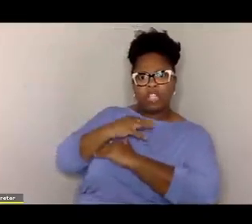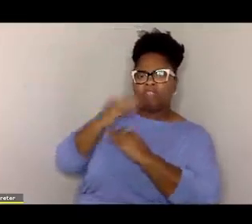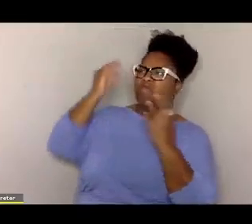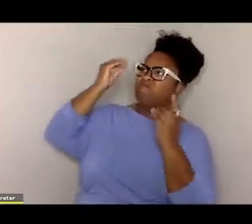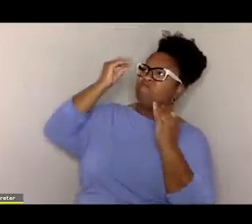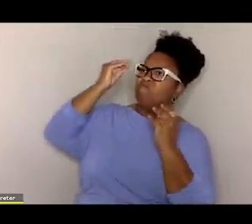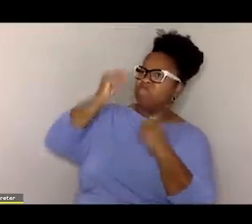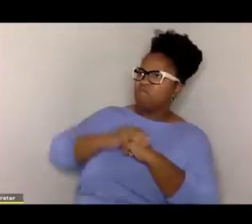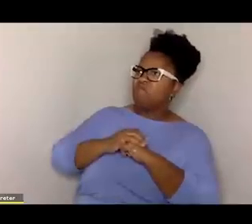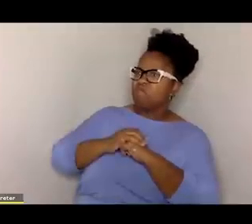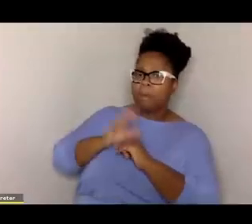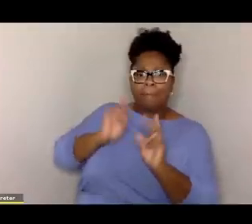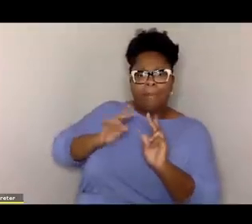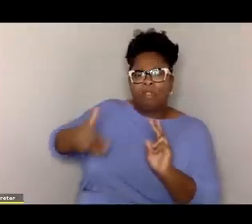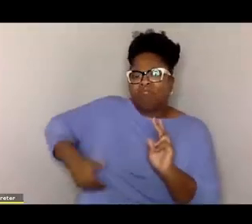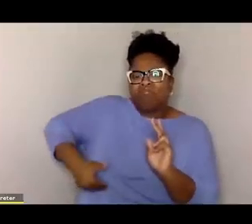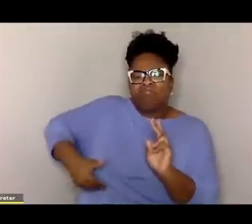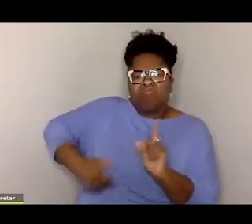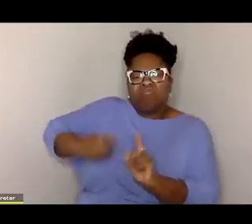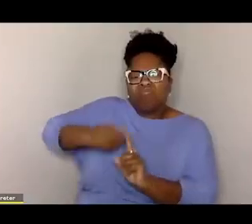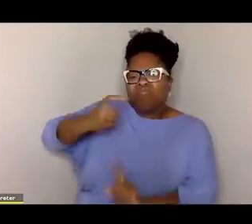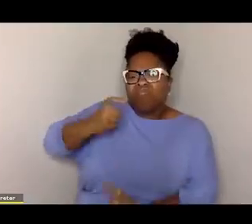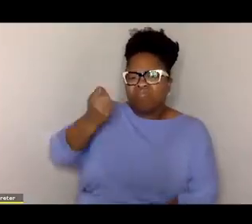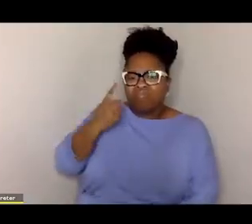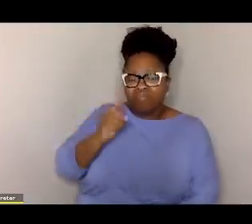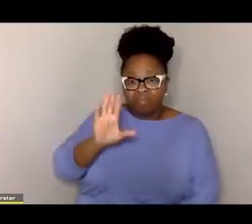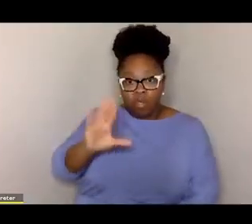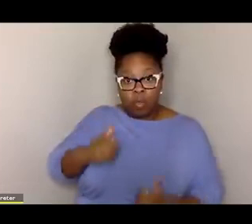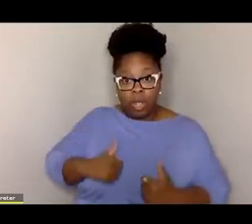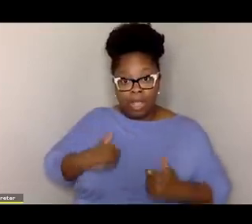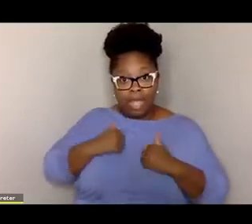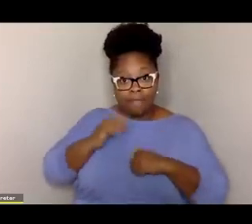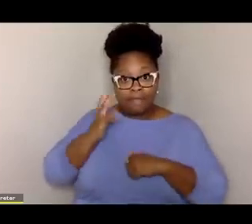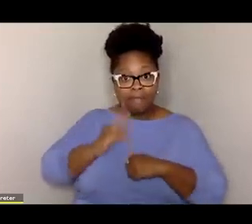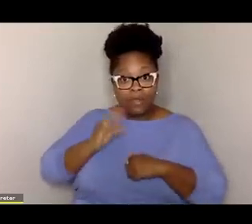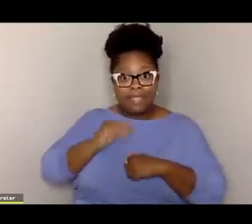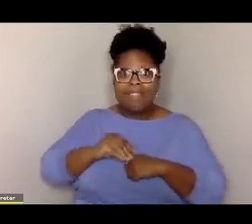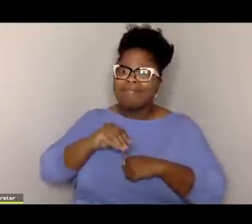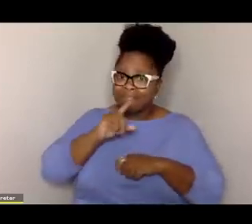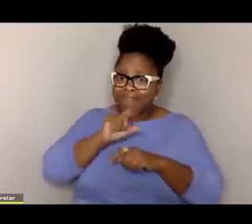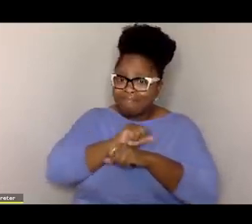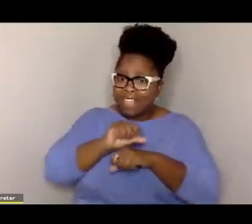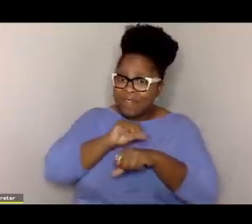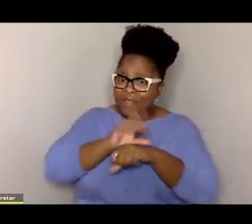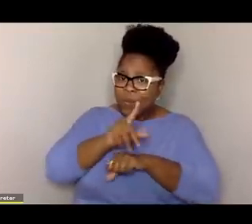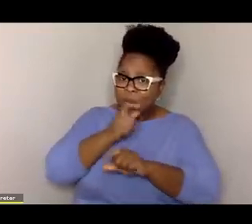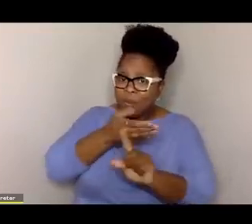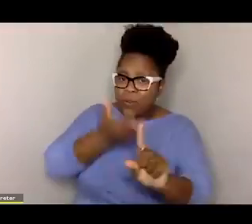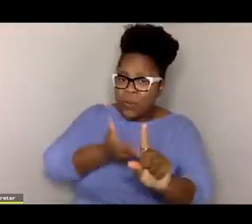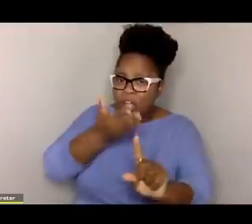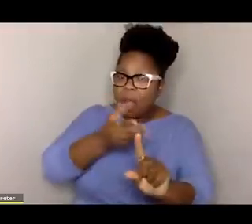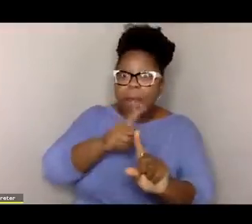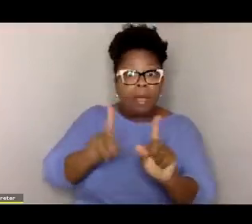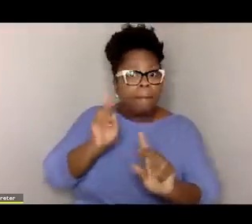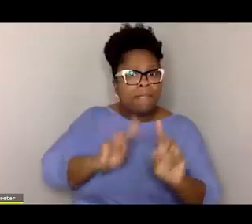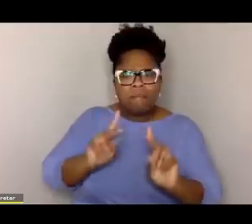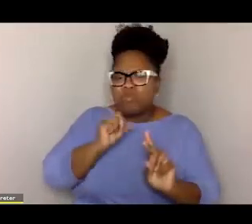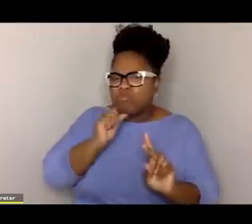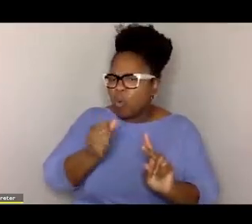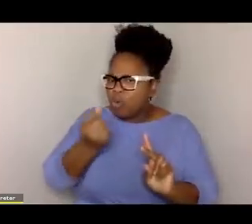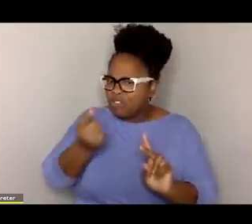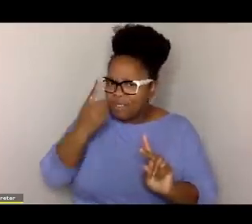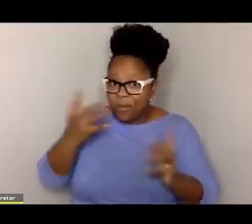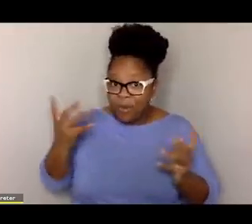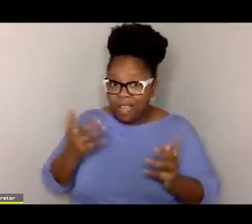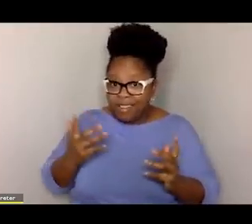And I think people intuitively understand that your life experiences influence who you are. Right. But what I don't